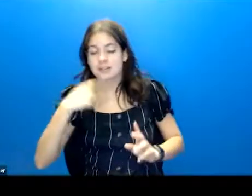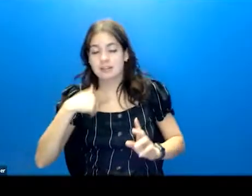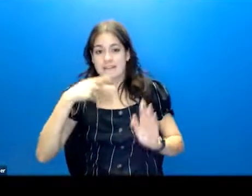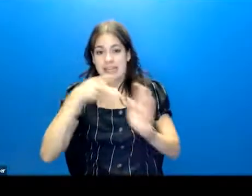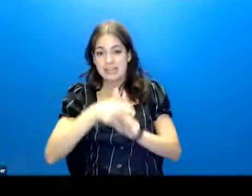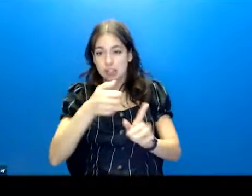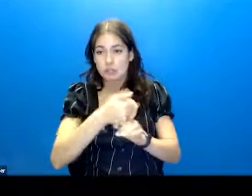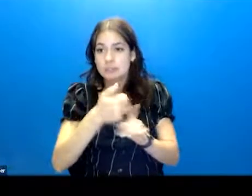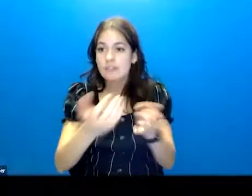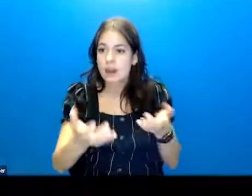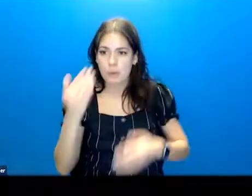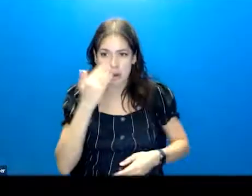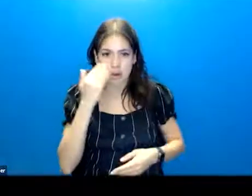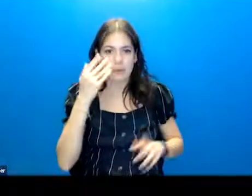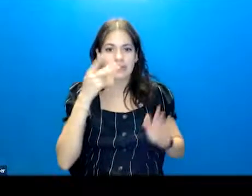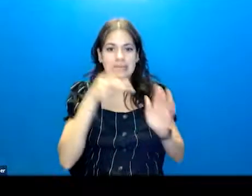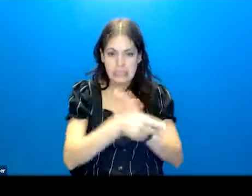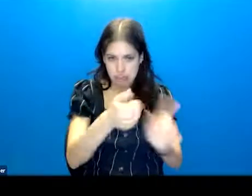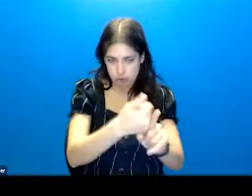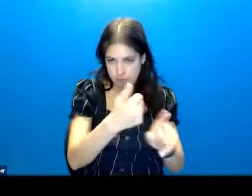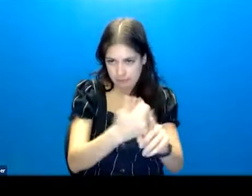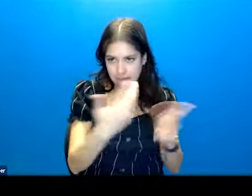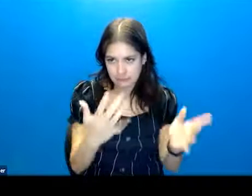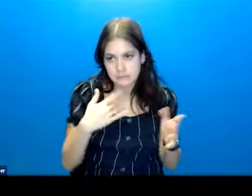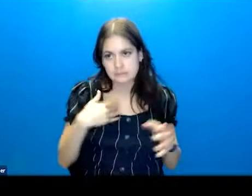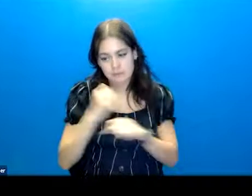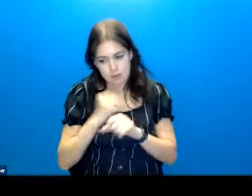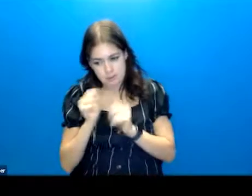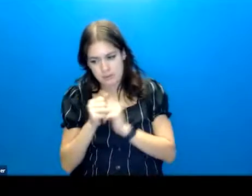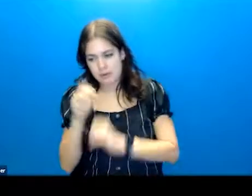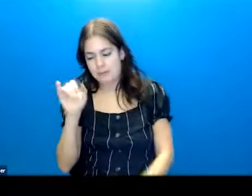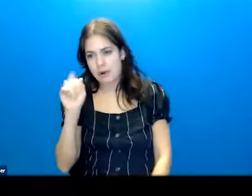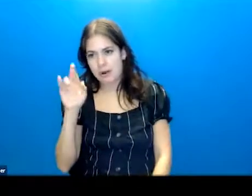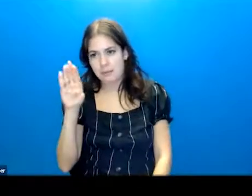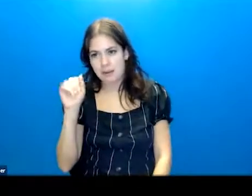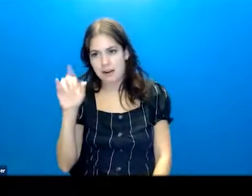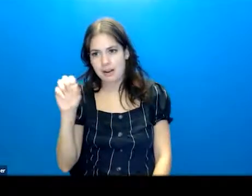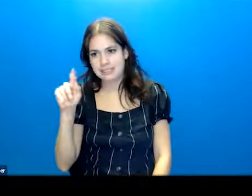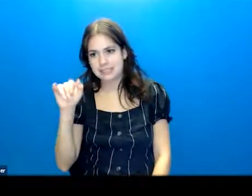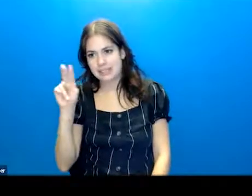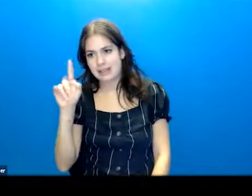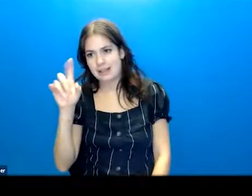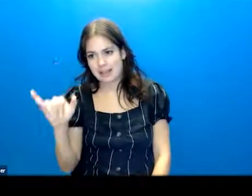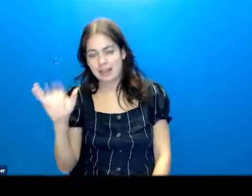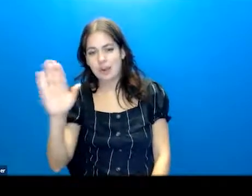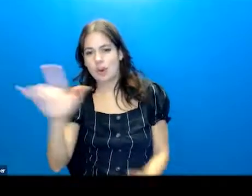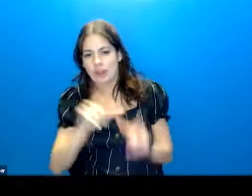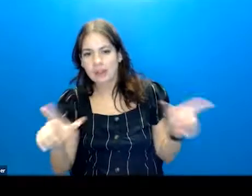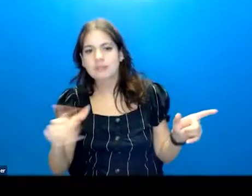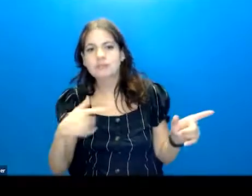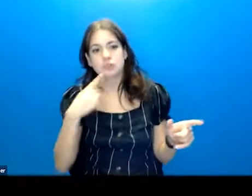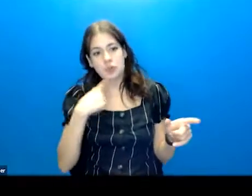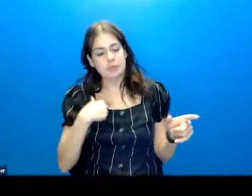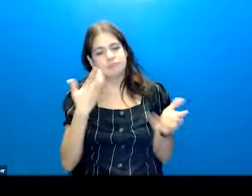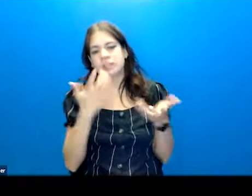And I want to note, it does say in here, killing yourself. I have argued with Barbara Stanley about her use of language. She has told me that she doesn't want to